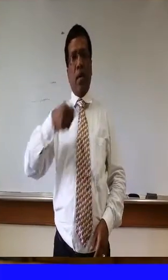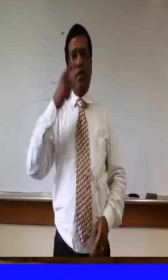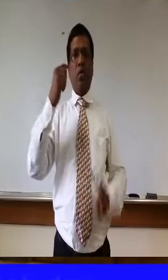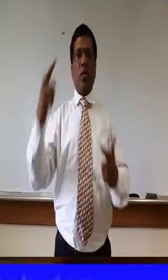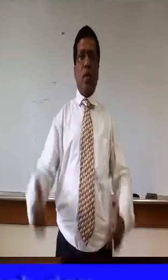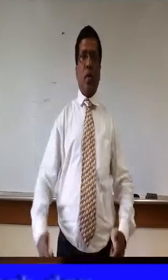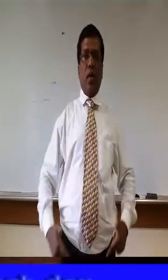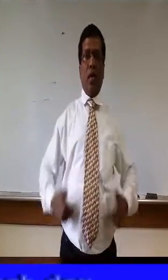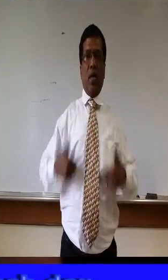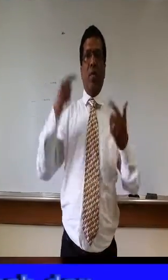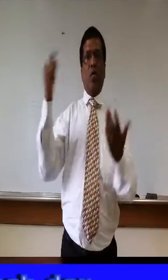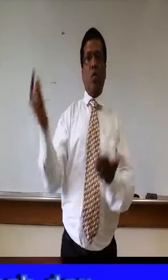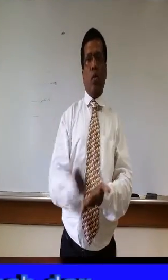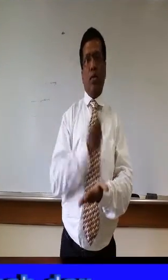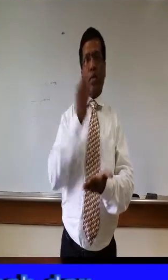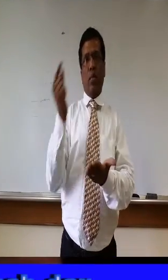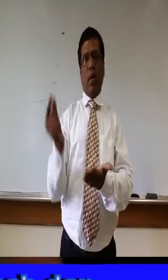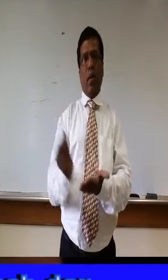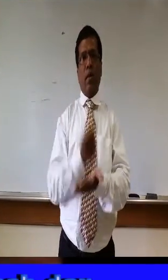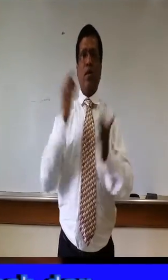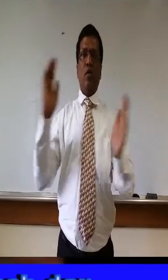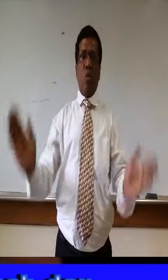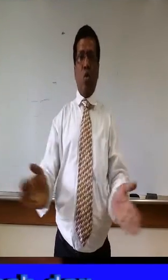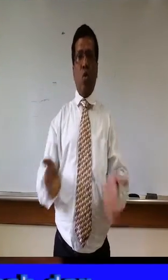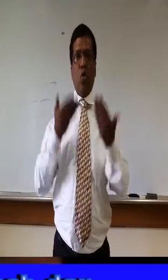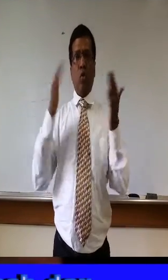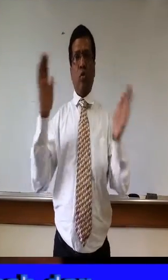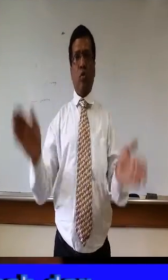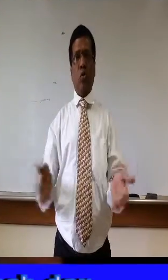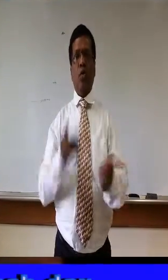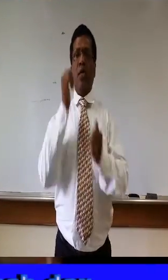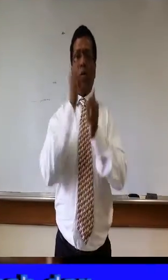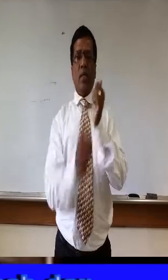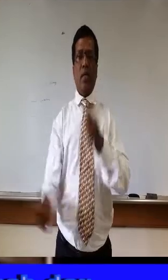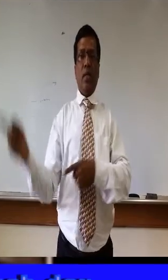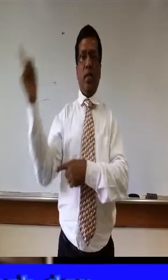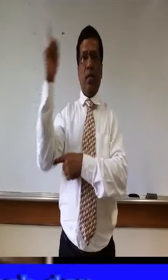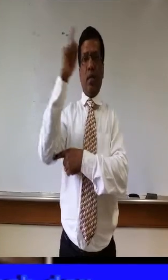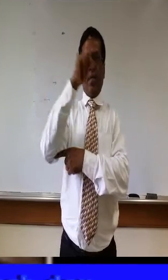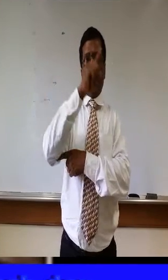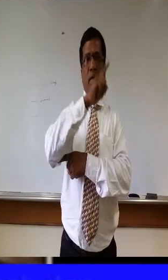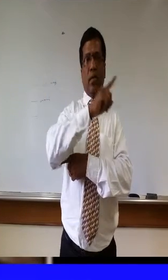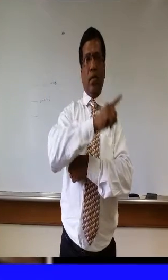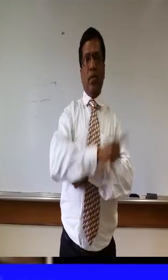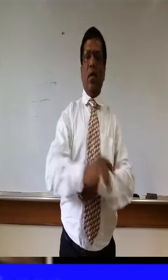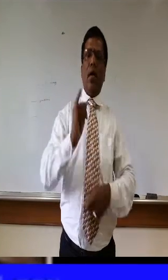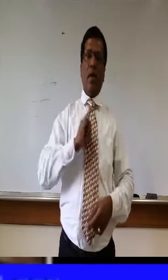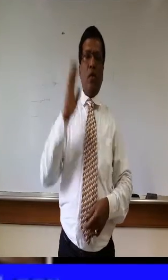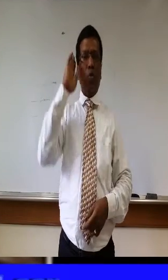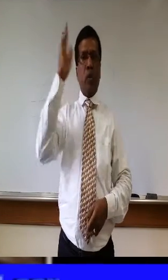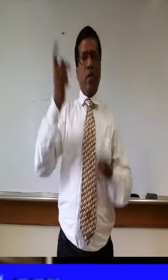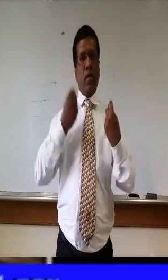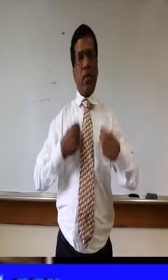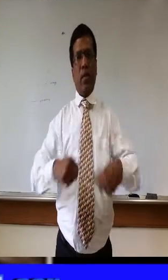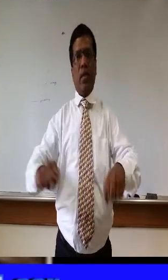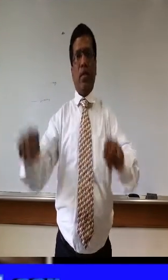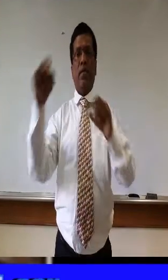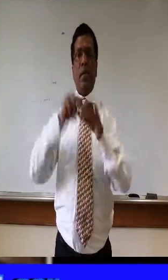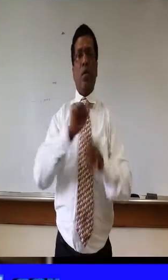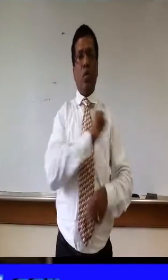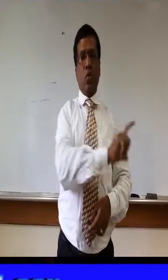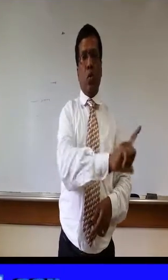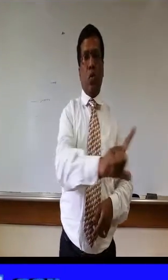say To live the gospel more each day I will try